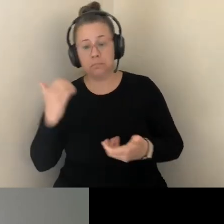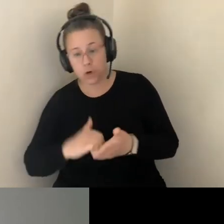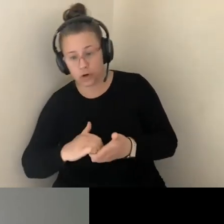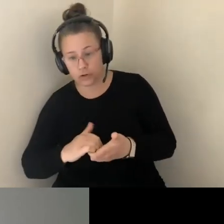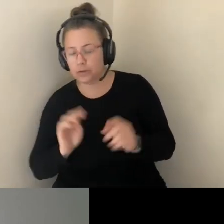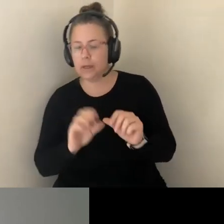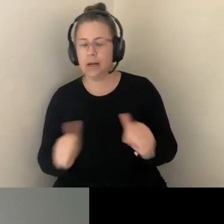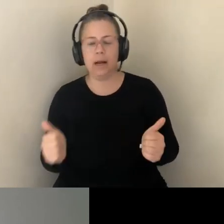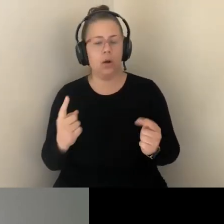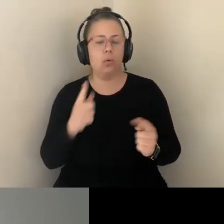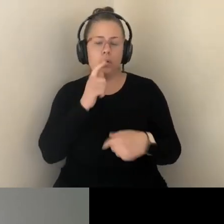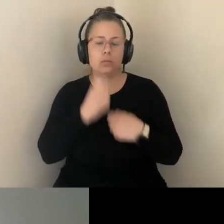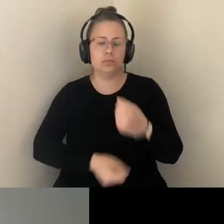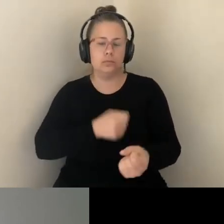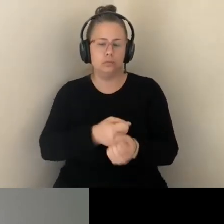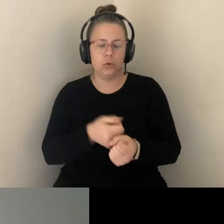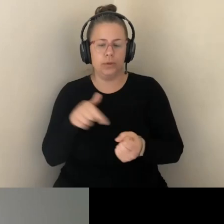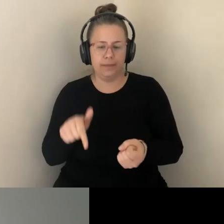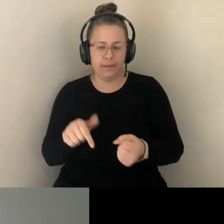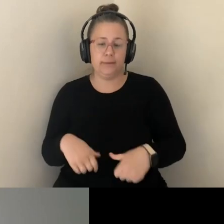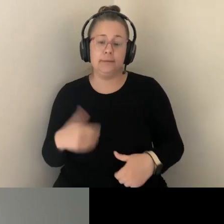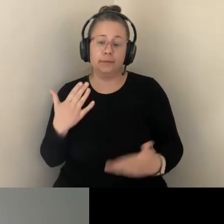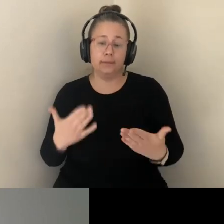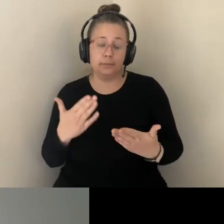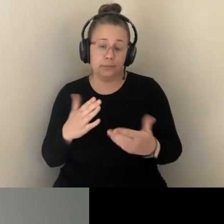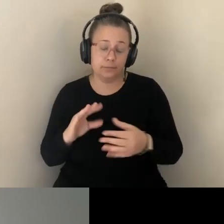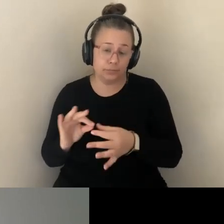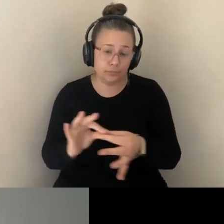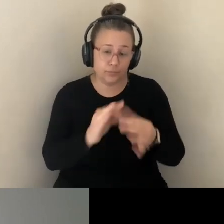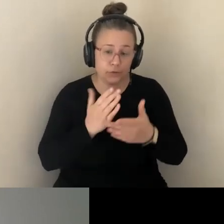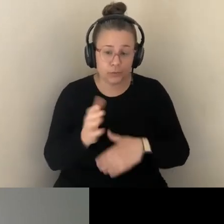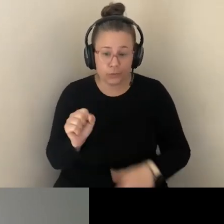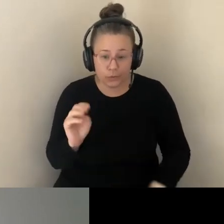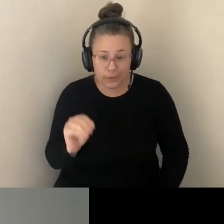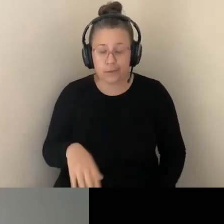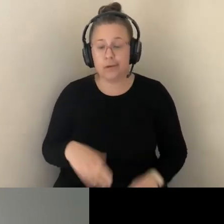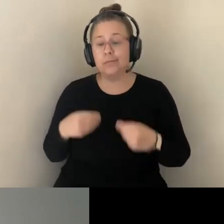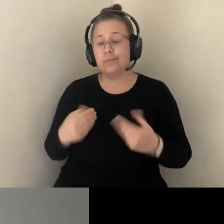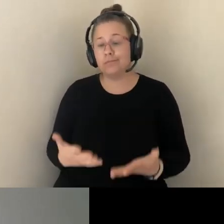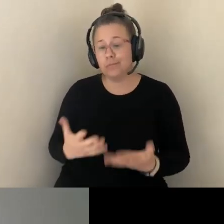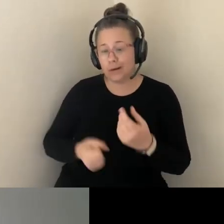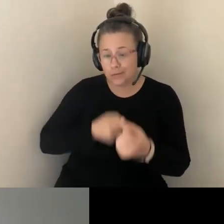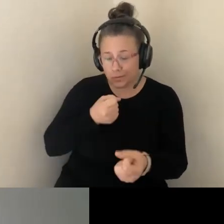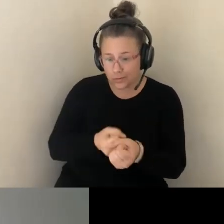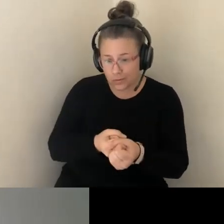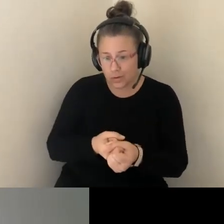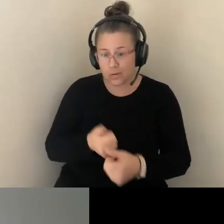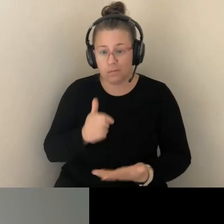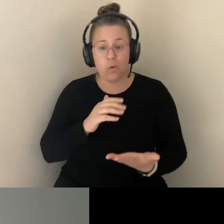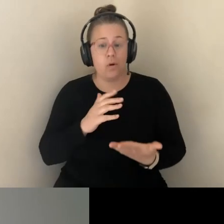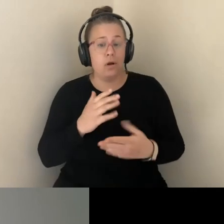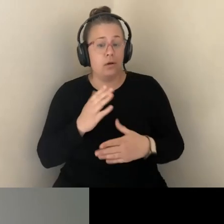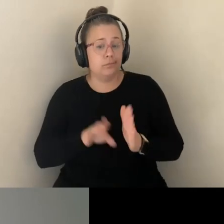PROVIDING AV SUPPORT, DEVELOPING STRIKING GRAPHICS FOR OUR DIGITAL WEBSPACES, OR BY MANAGING THE VERY COMPLEX